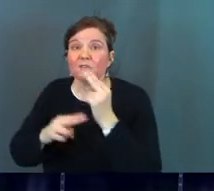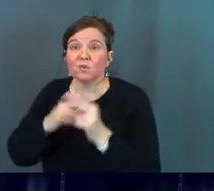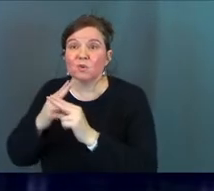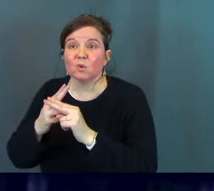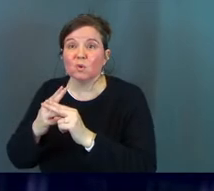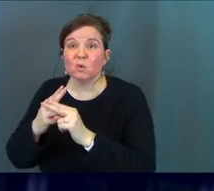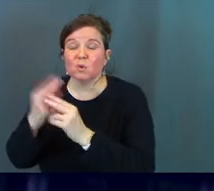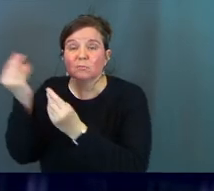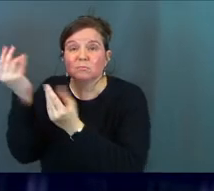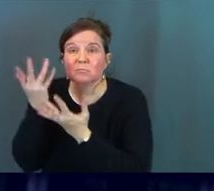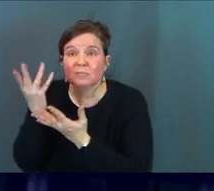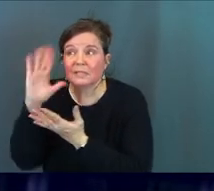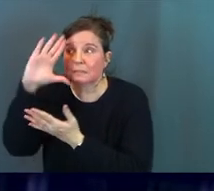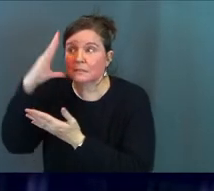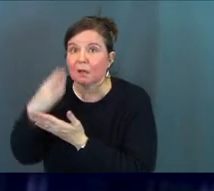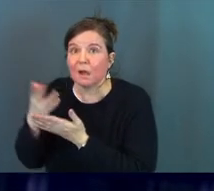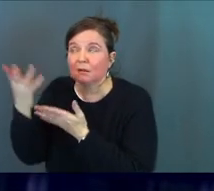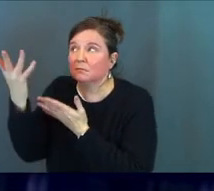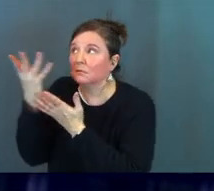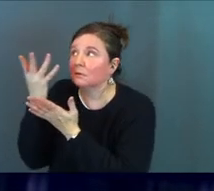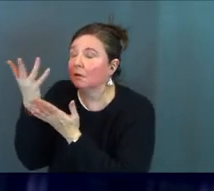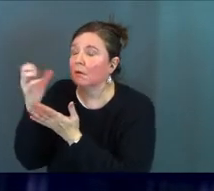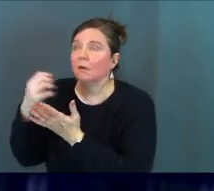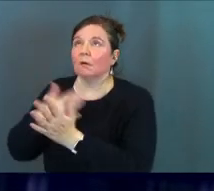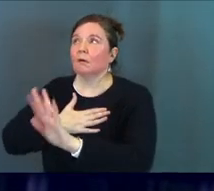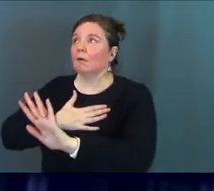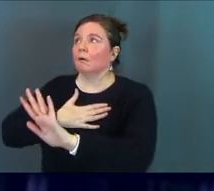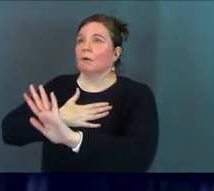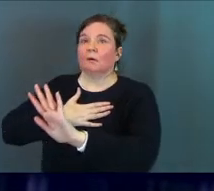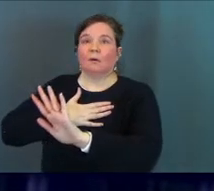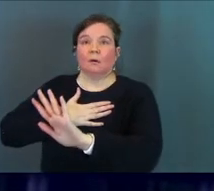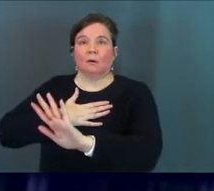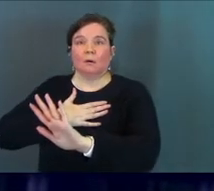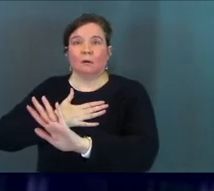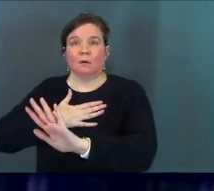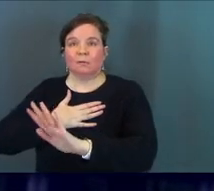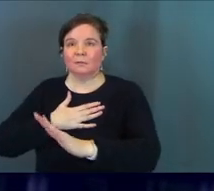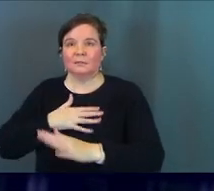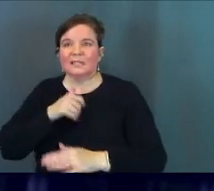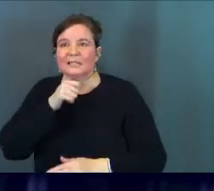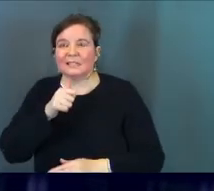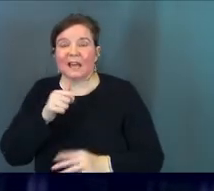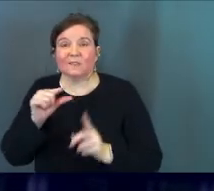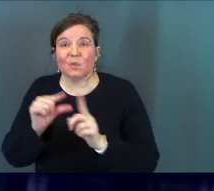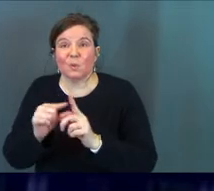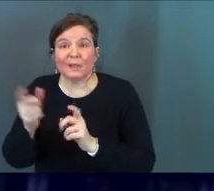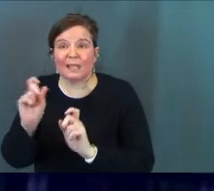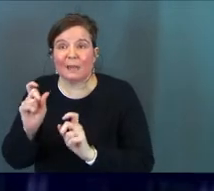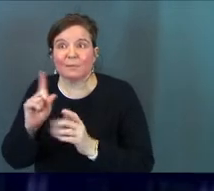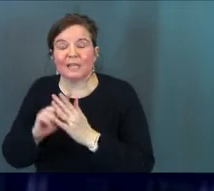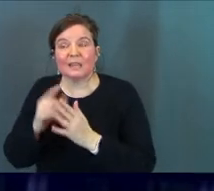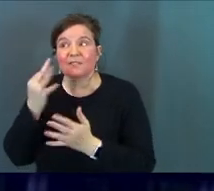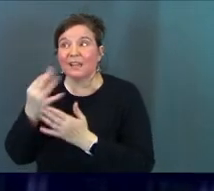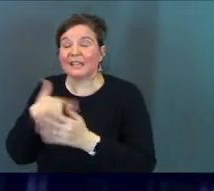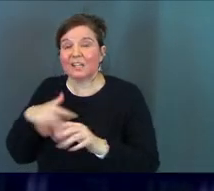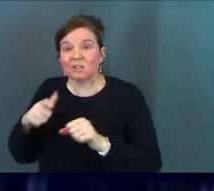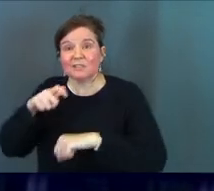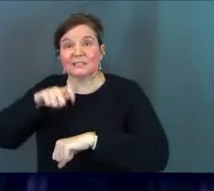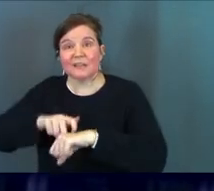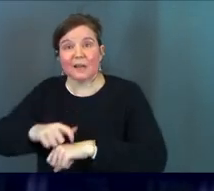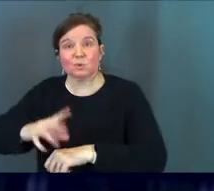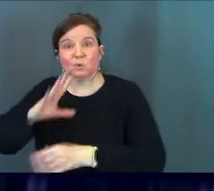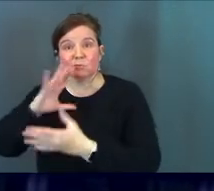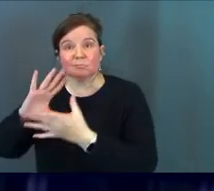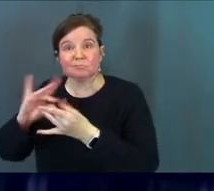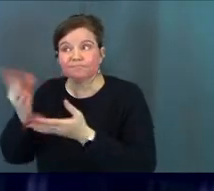universe spoke to me his son oh my gosh it's not even the word that he gave me it's the fact that he took his time